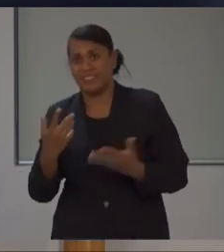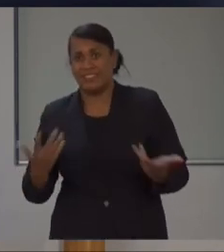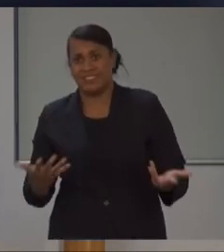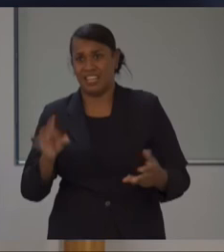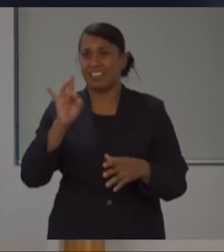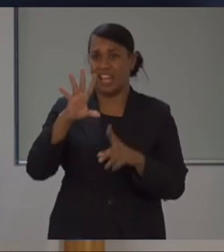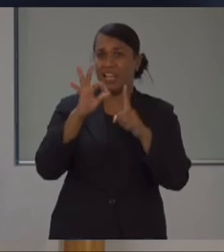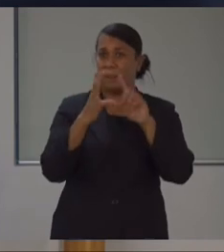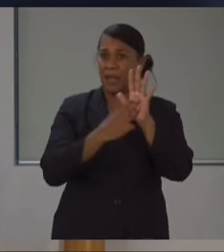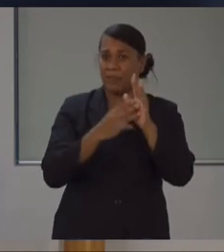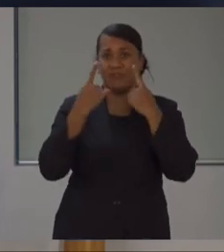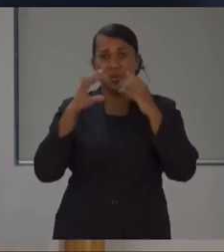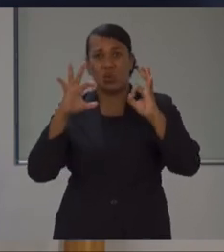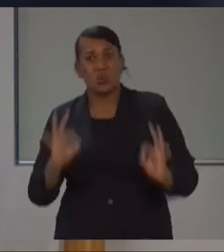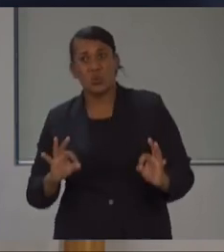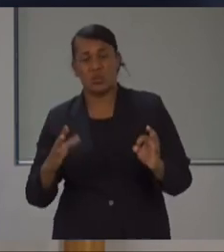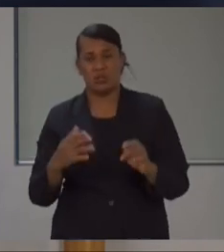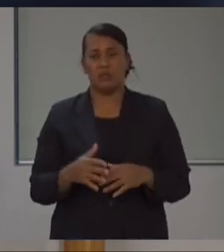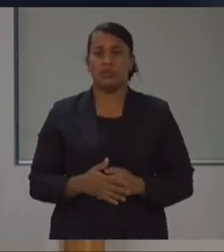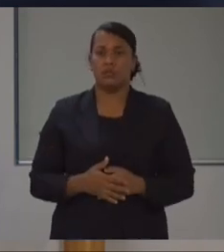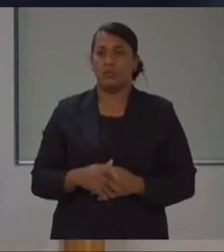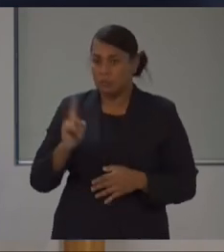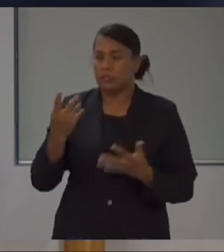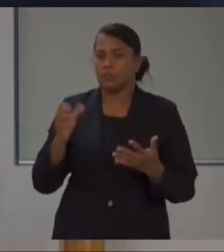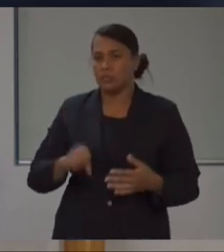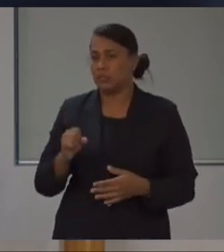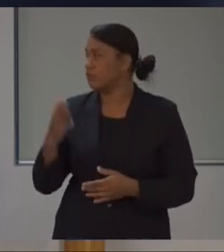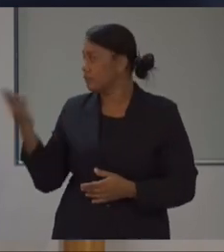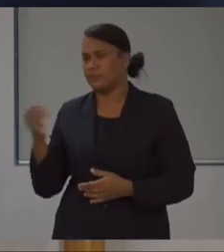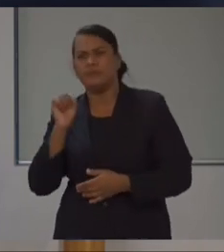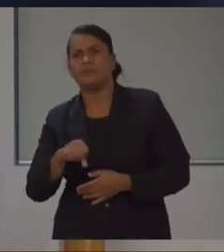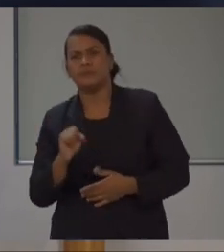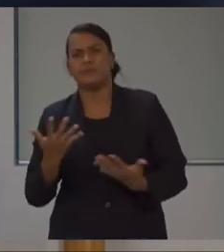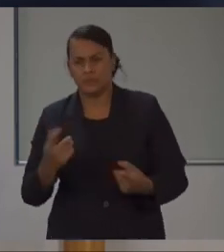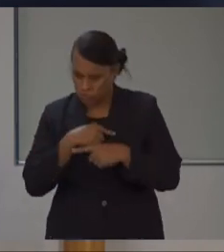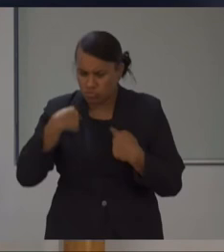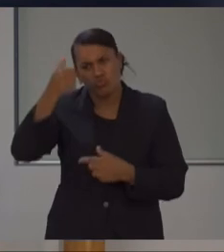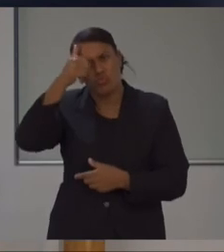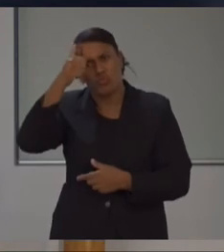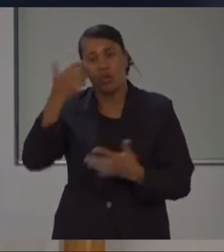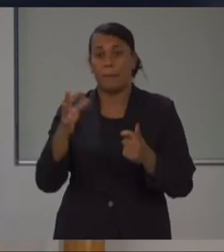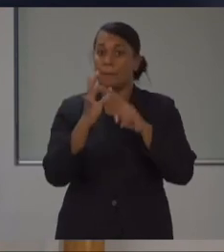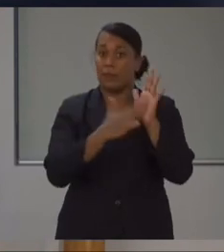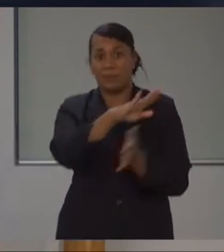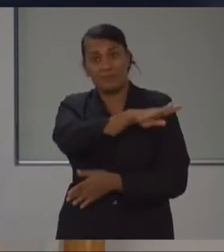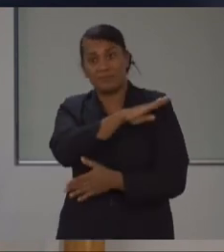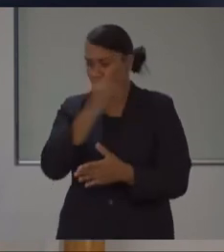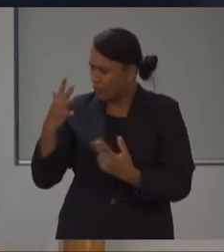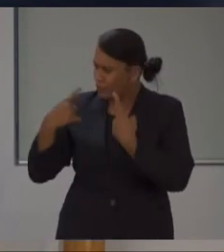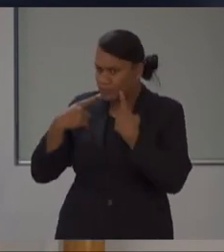Thank you, Semi. The Honourable Prime Minister has also said in his statement, we're looking with concern. You know, we're still cautious